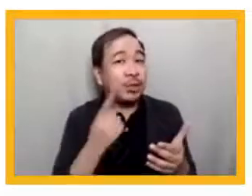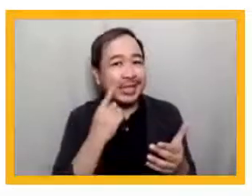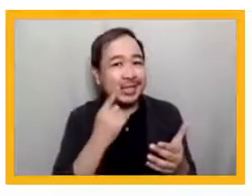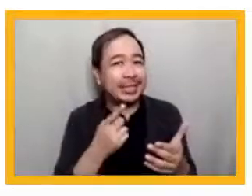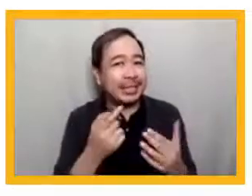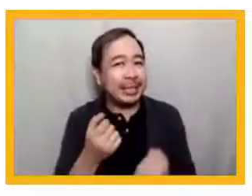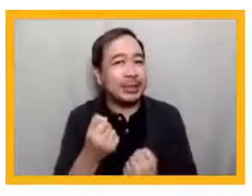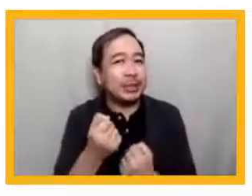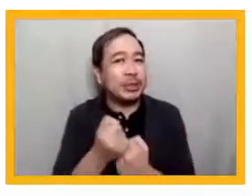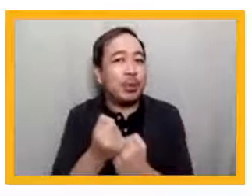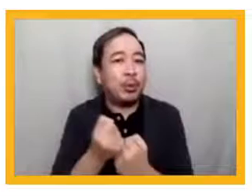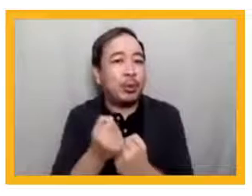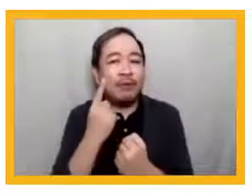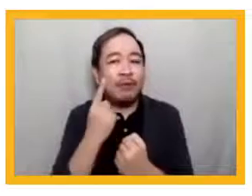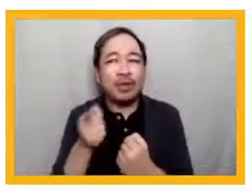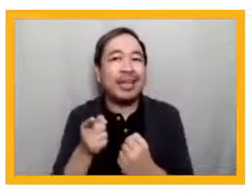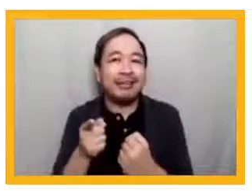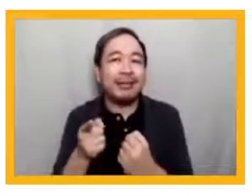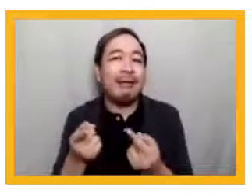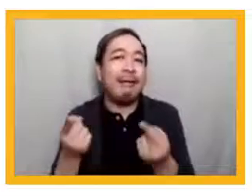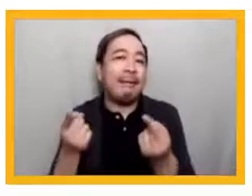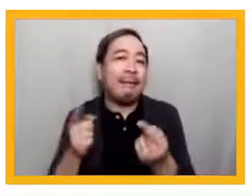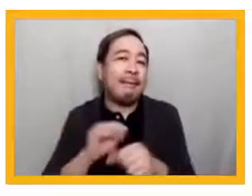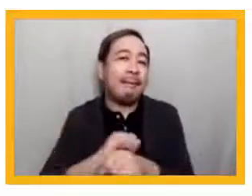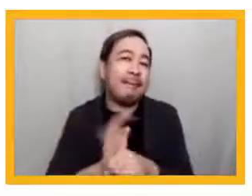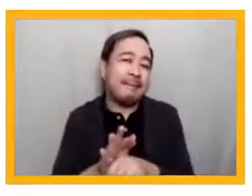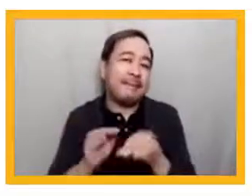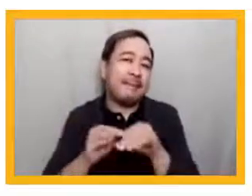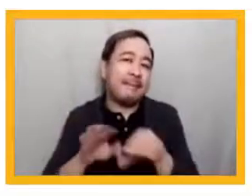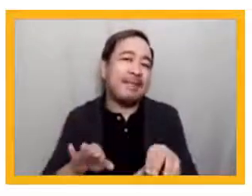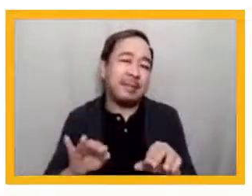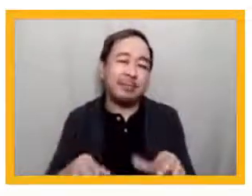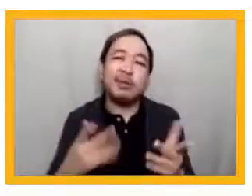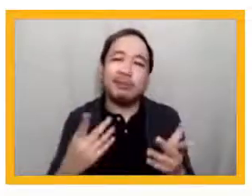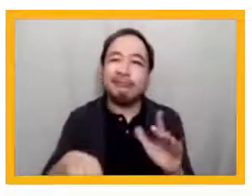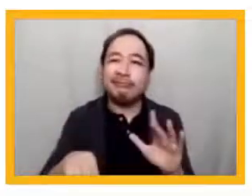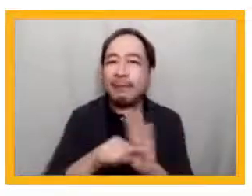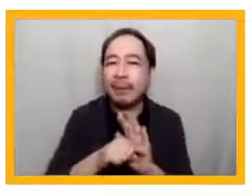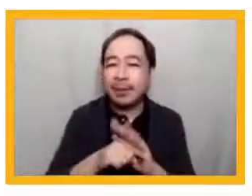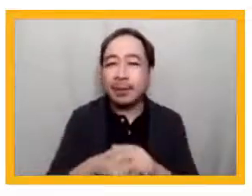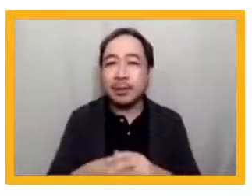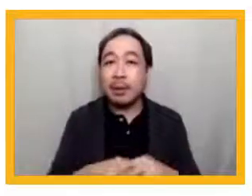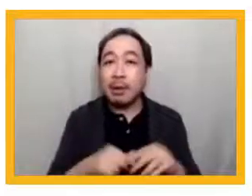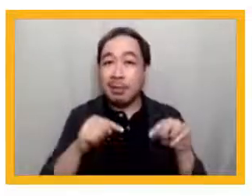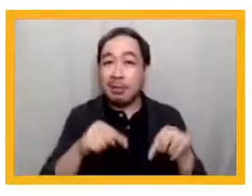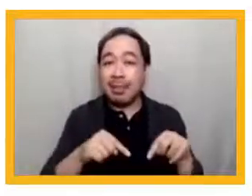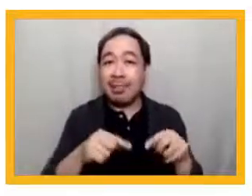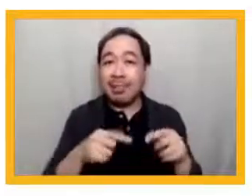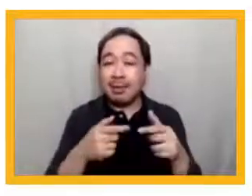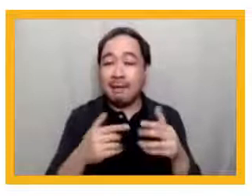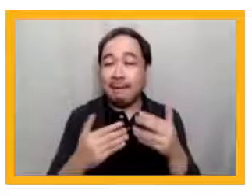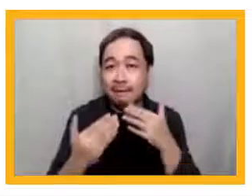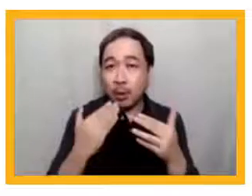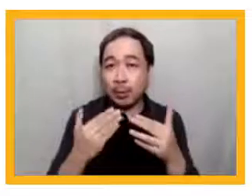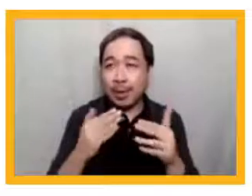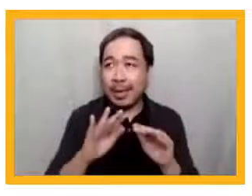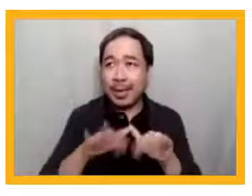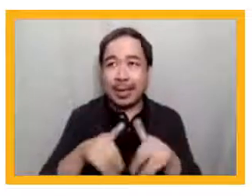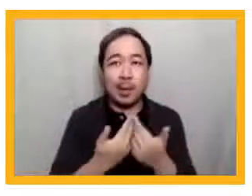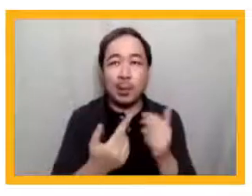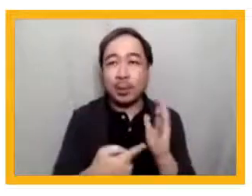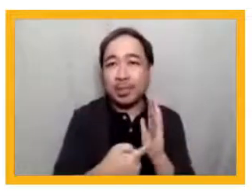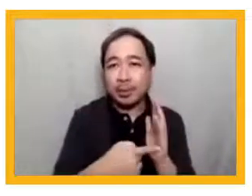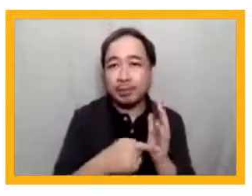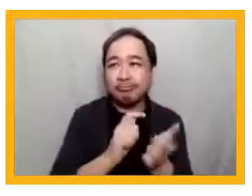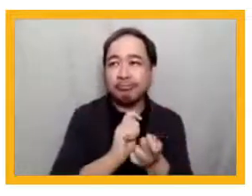a horrible pandemic. And the forum, of course, has a consequence noted on the transformational role that technology is